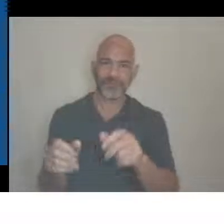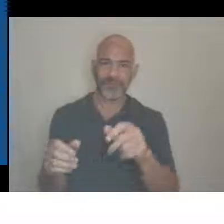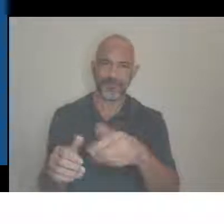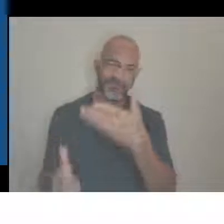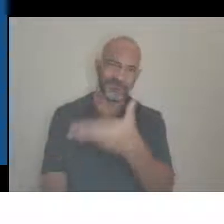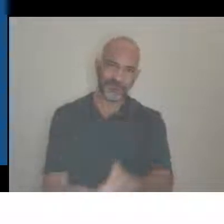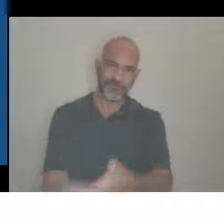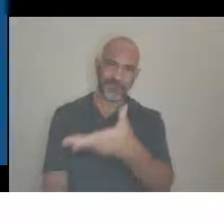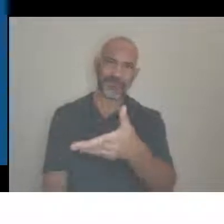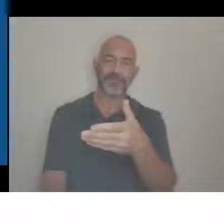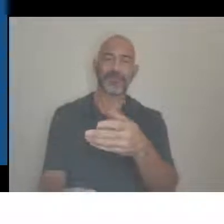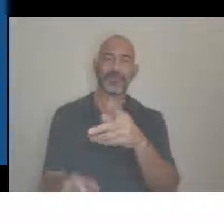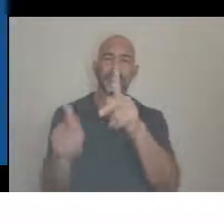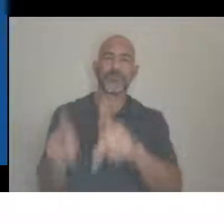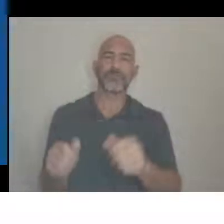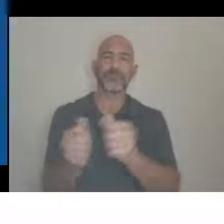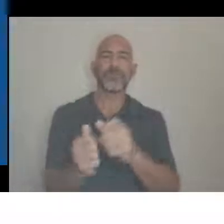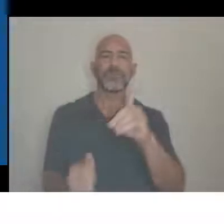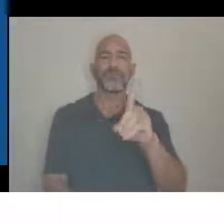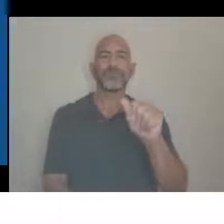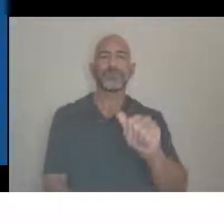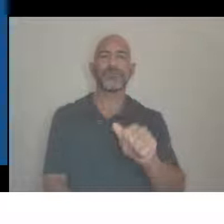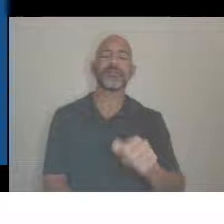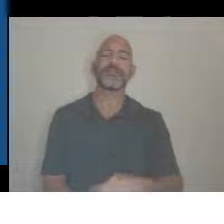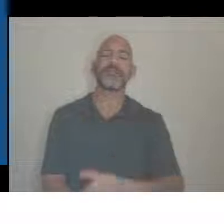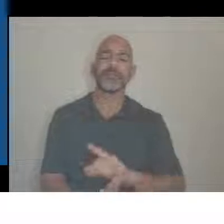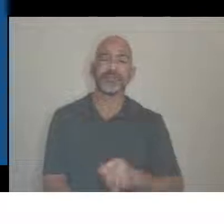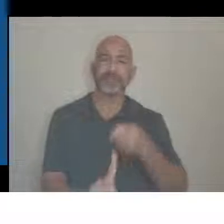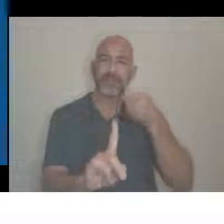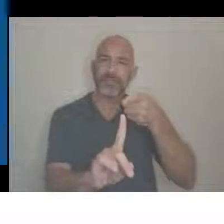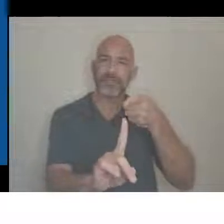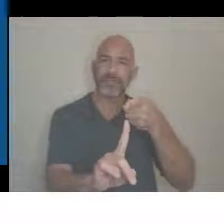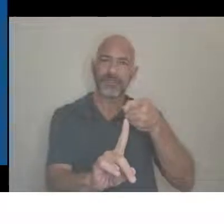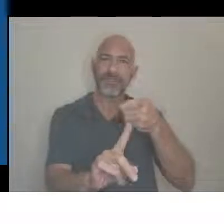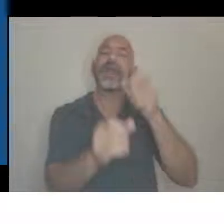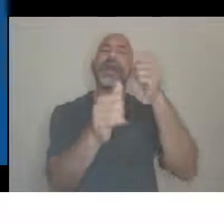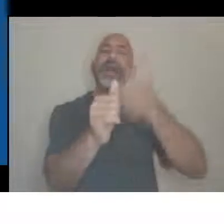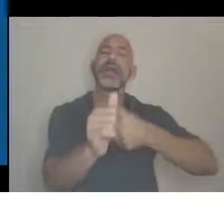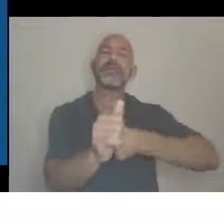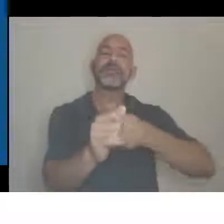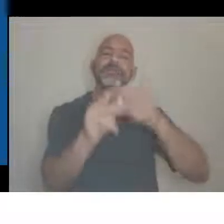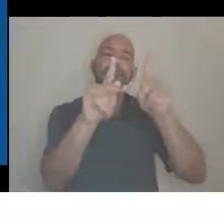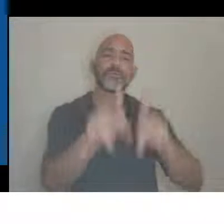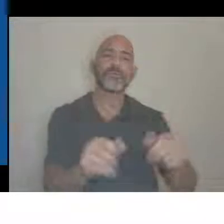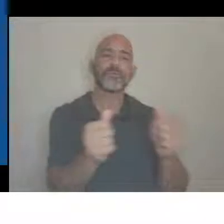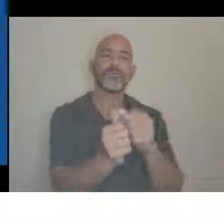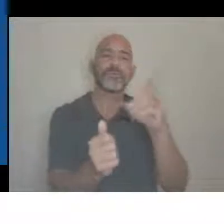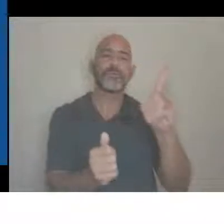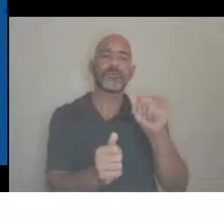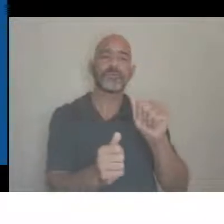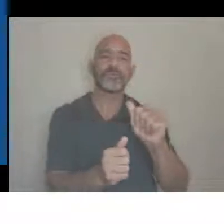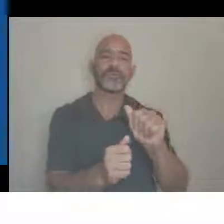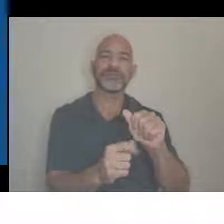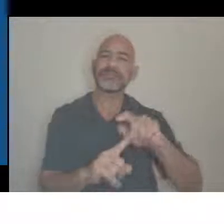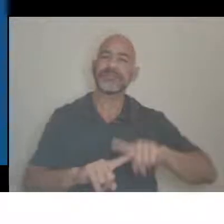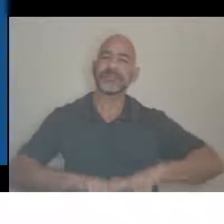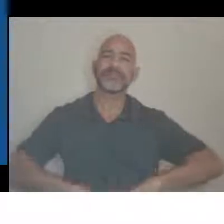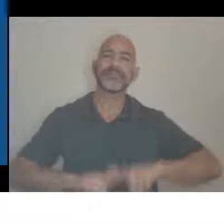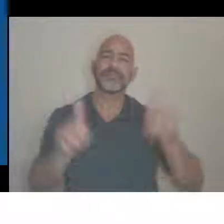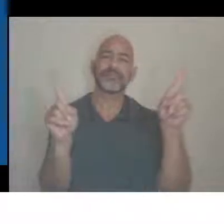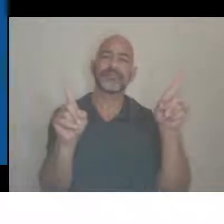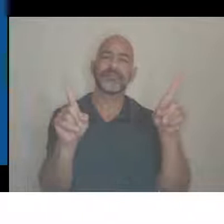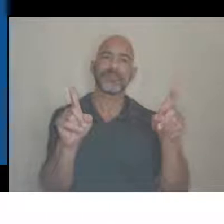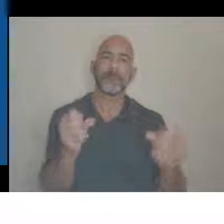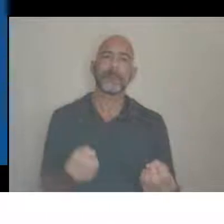disability, like every person in the world has a different perspective. And so there is no one, you know, voice